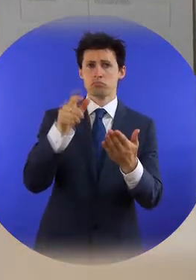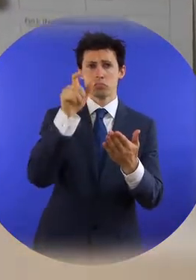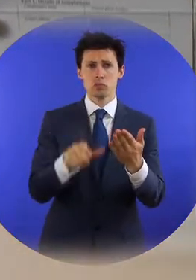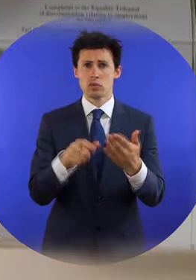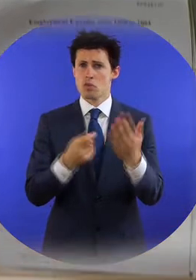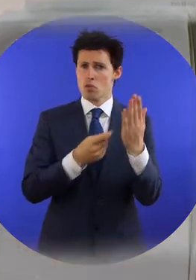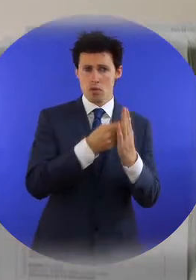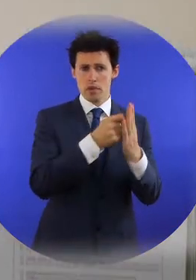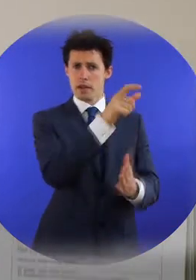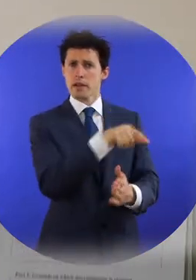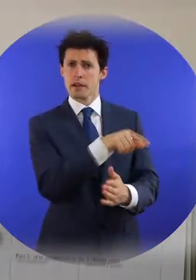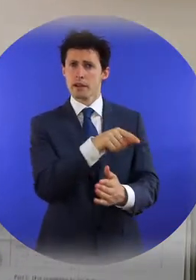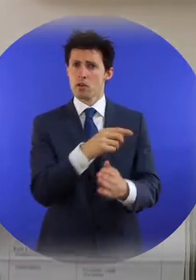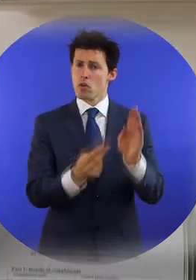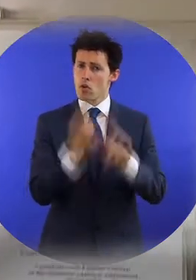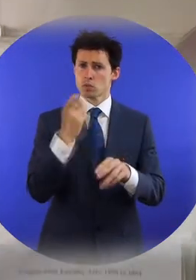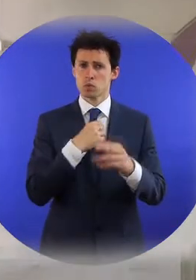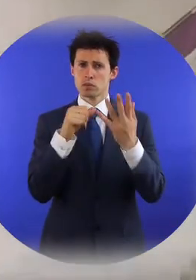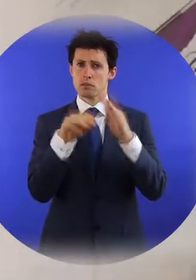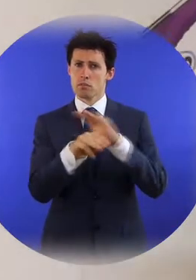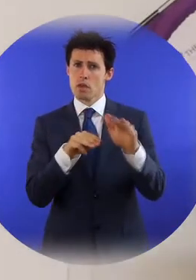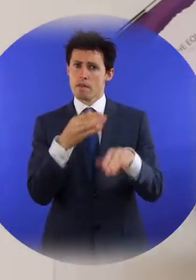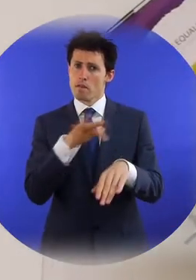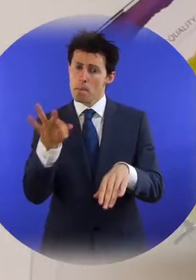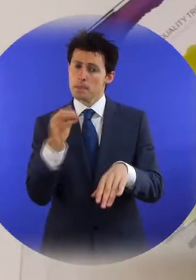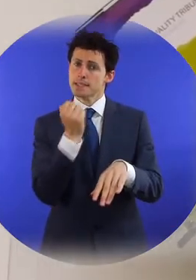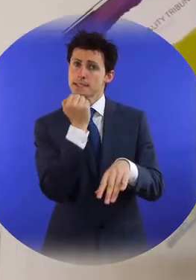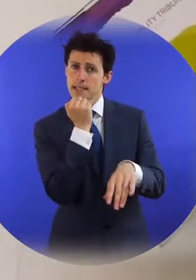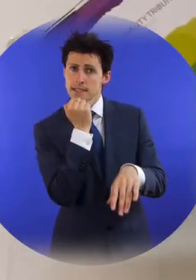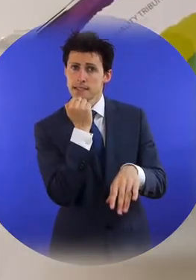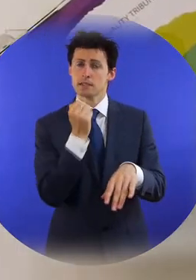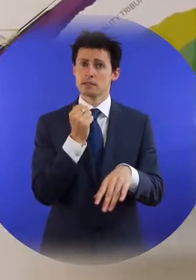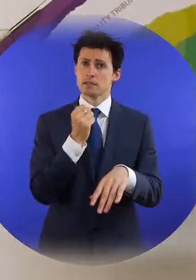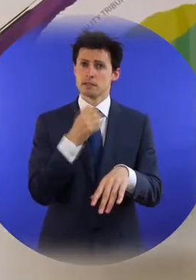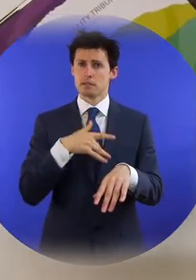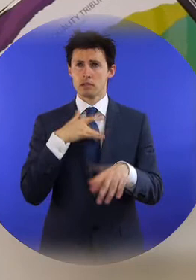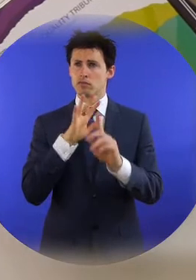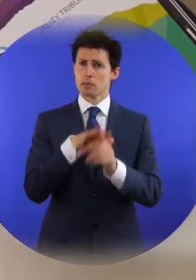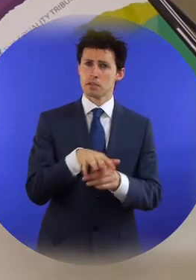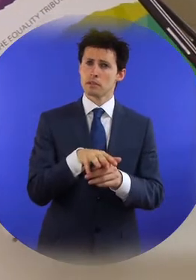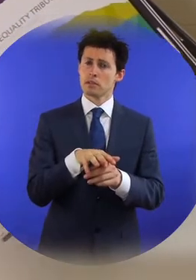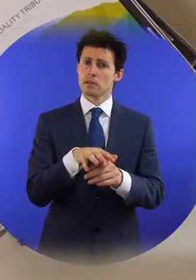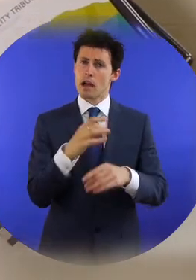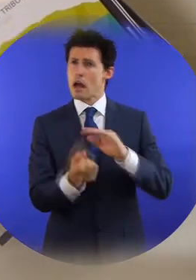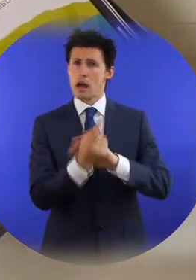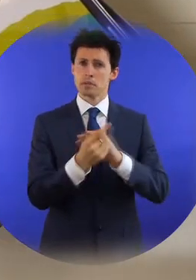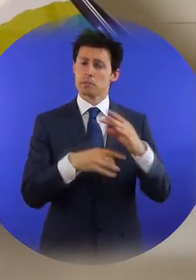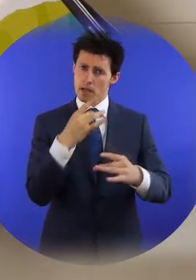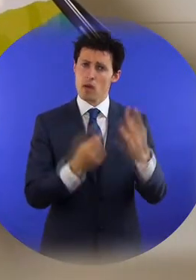forms are available from the Equality Tribunal by post, phone, in person or at www